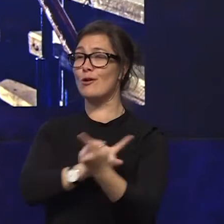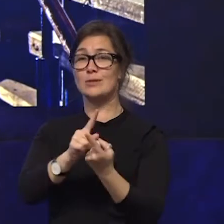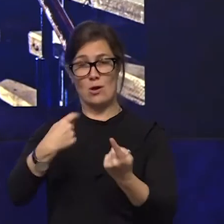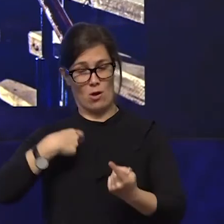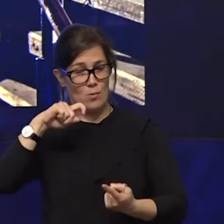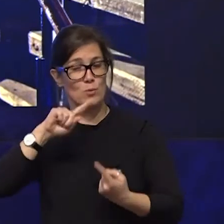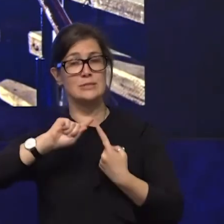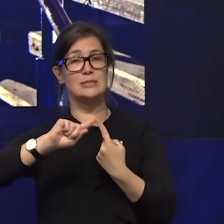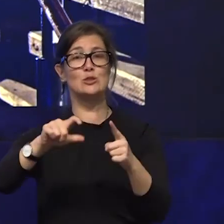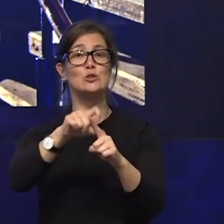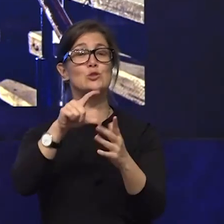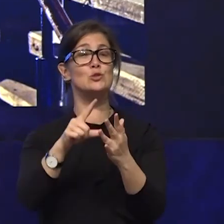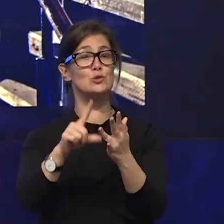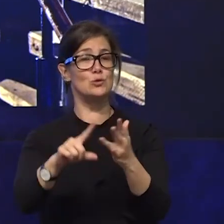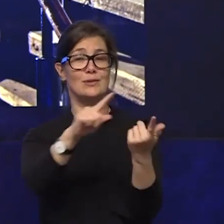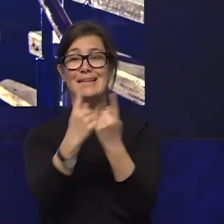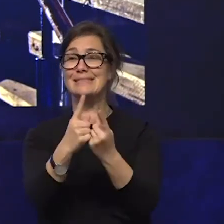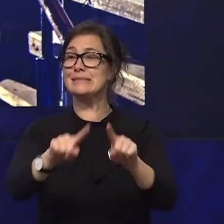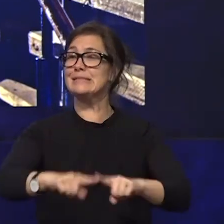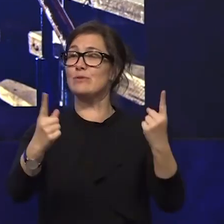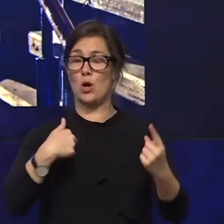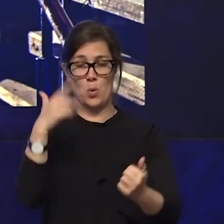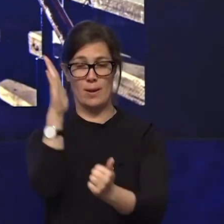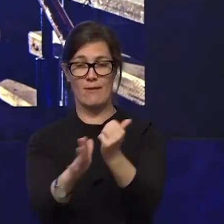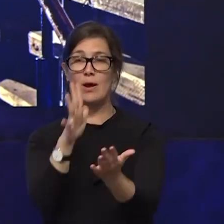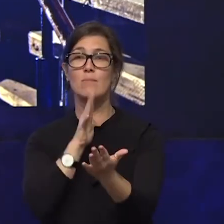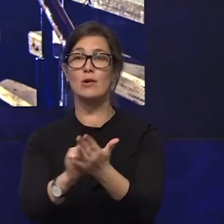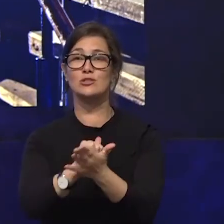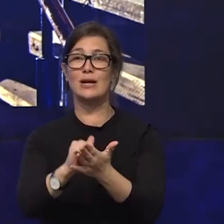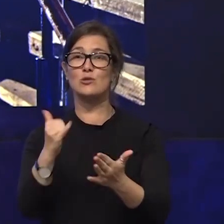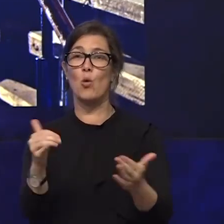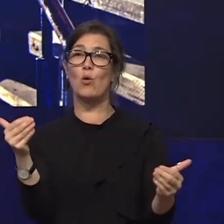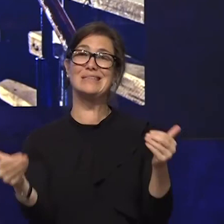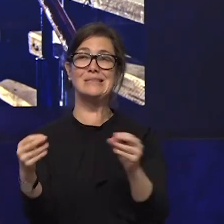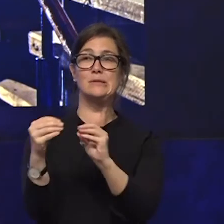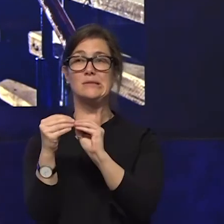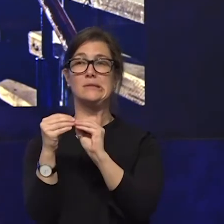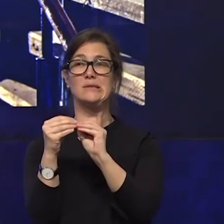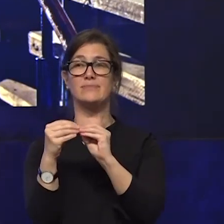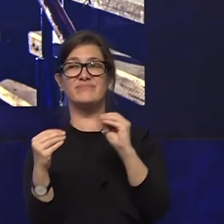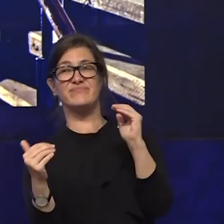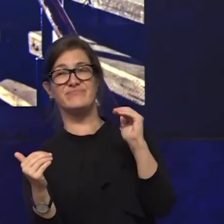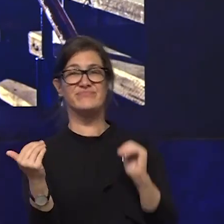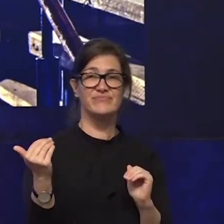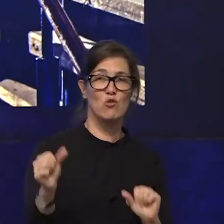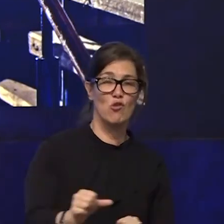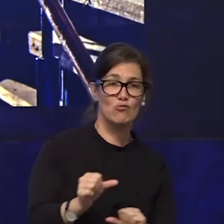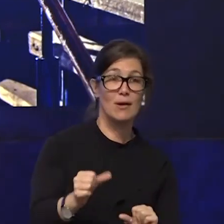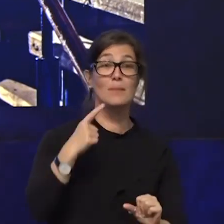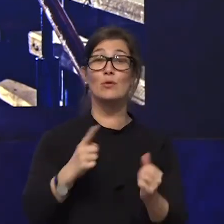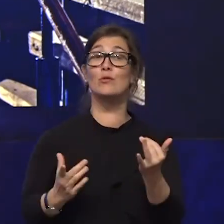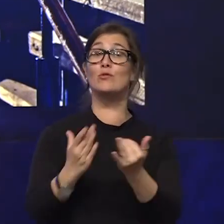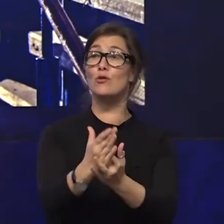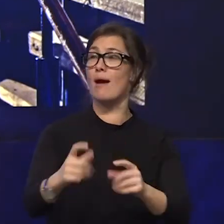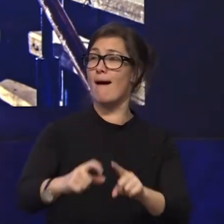differently i will not apologize and i will not compromise on that because it's through those difficult